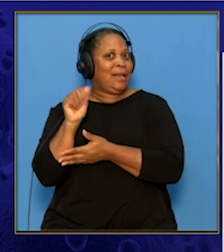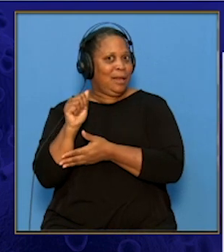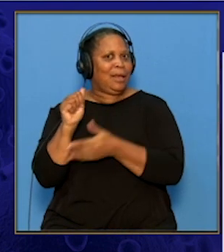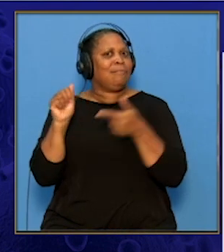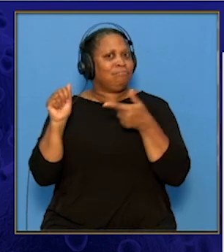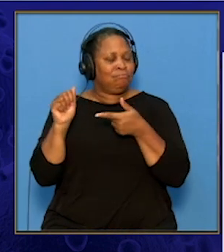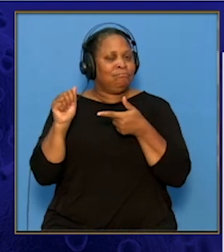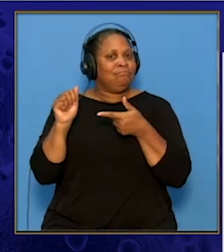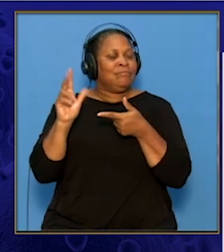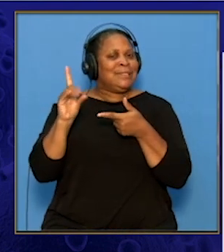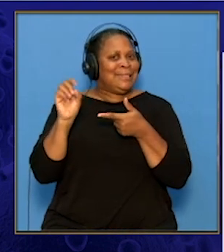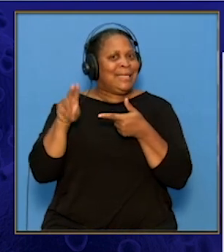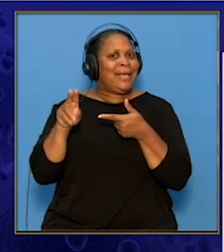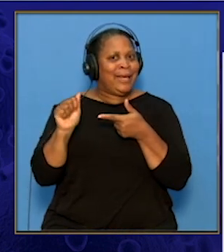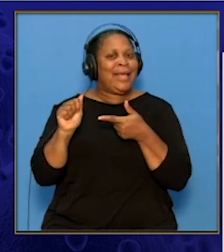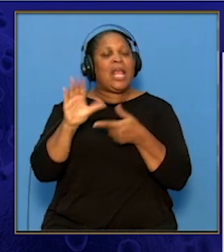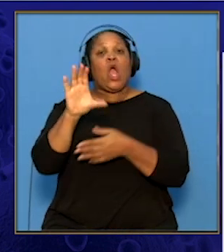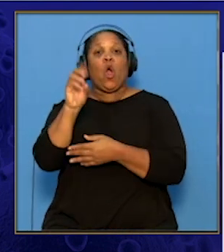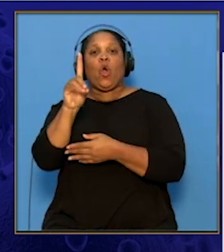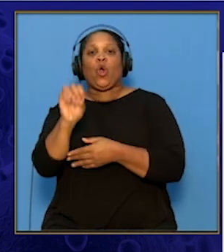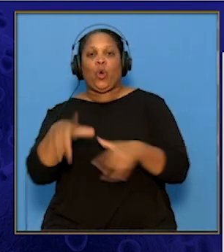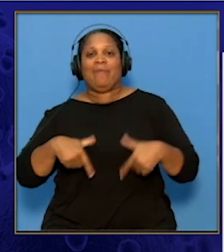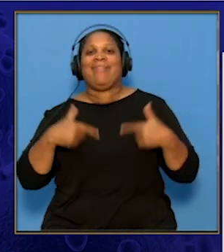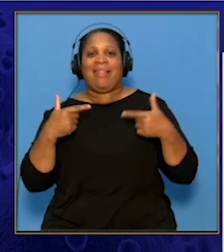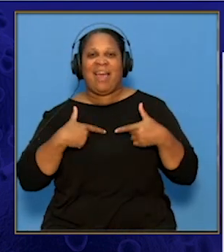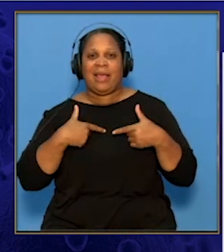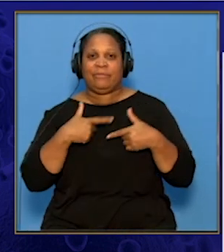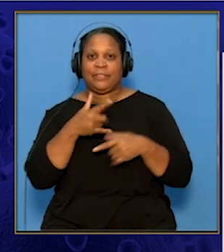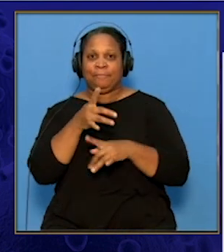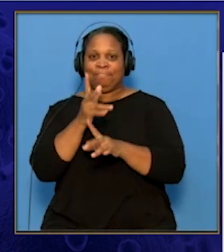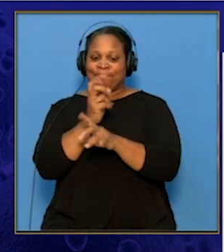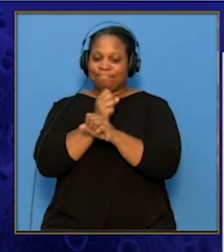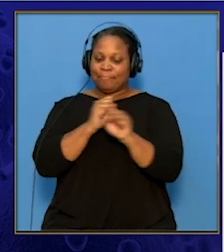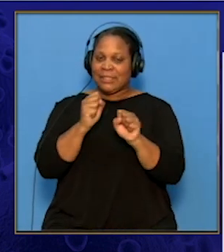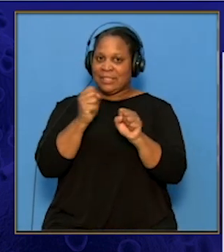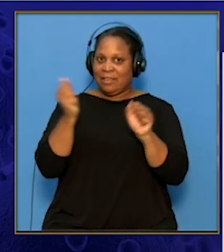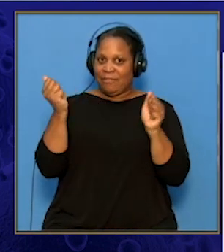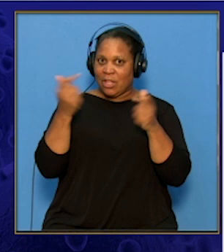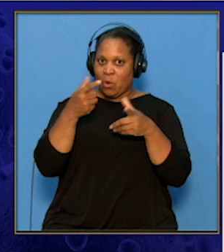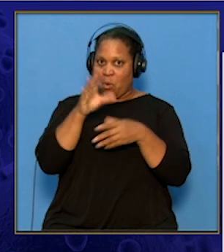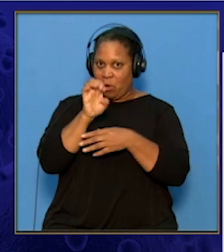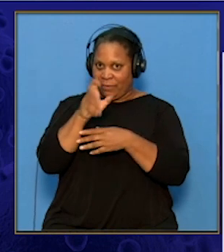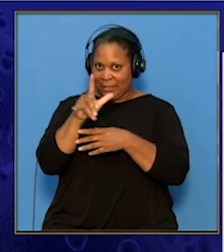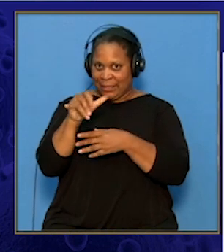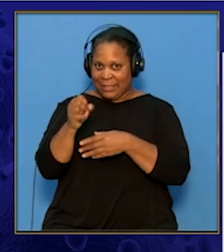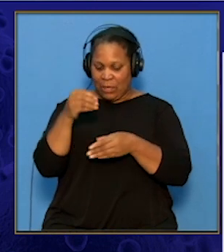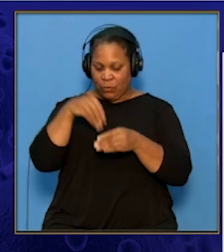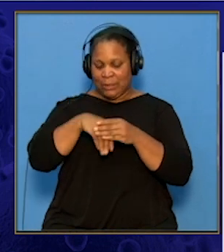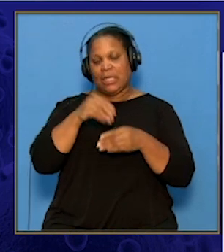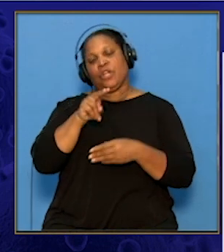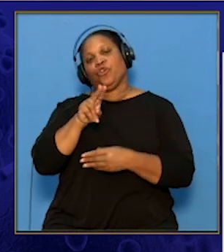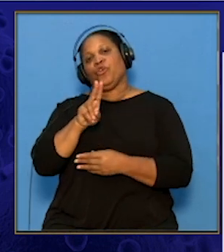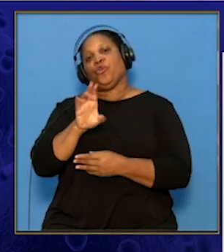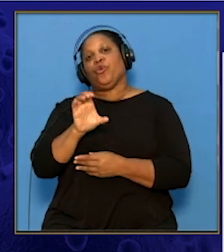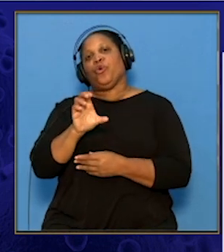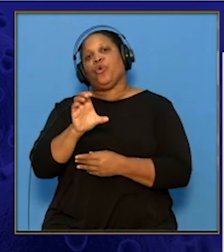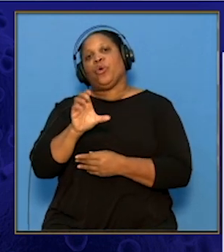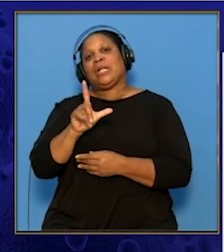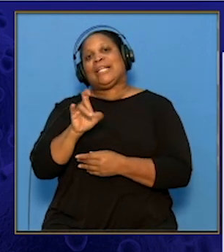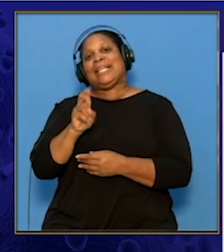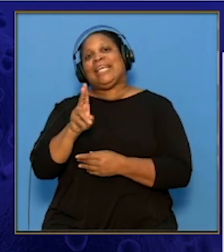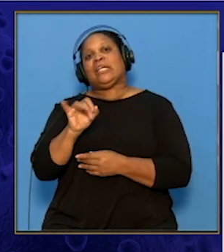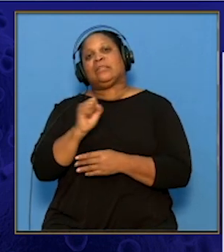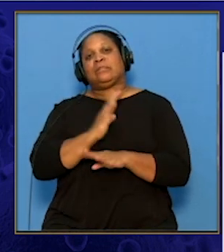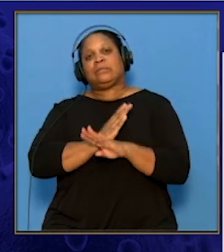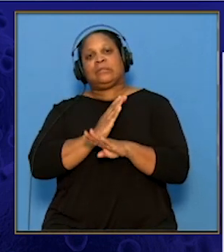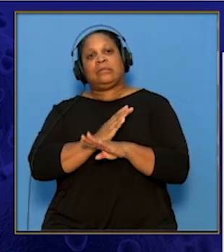DNA is the code of life. It is kept safe in each of our cells in the nucleus to prevent it from harm and